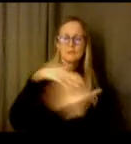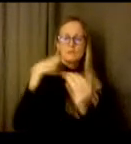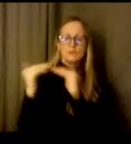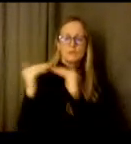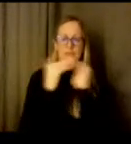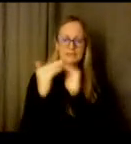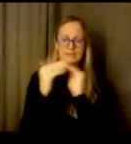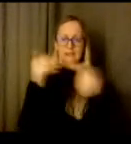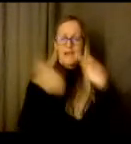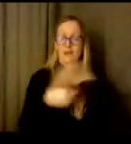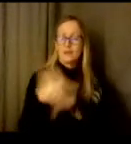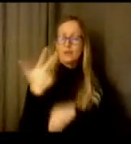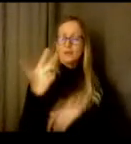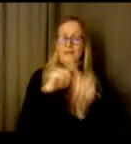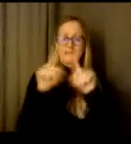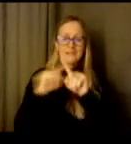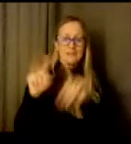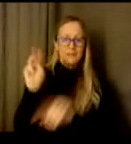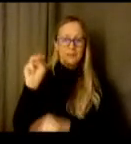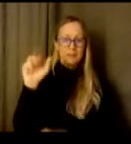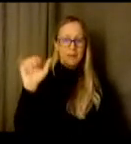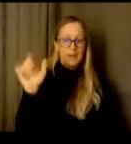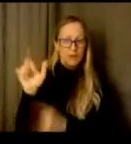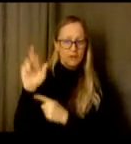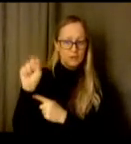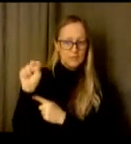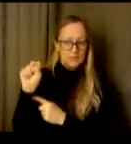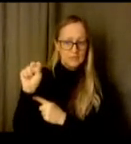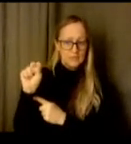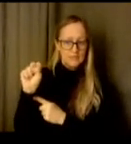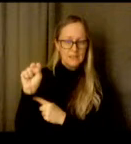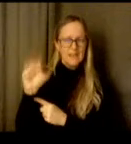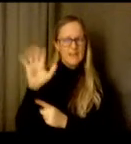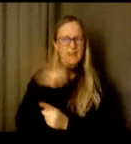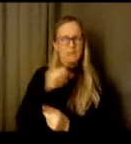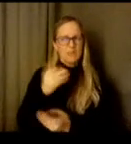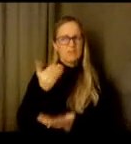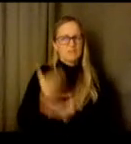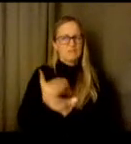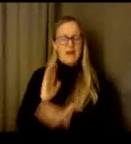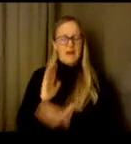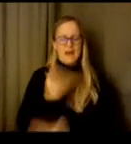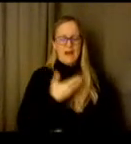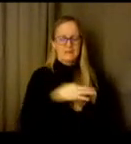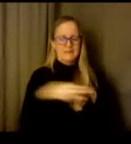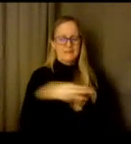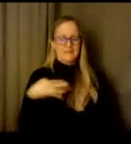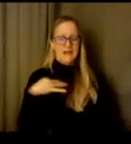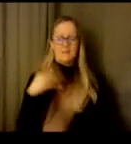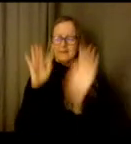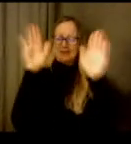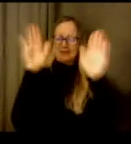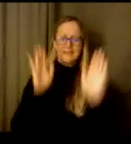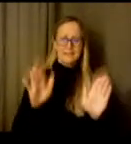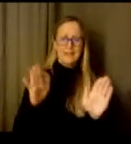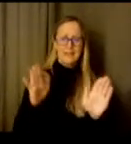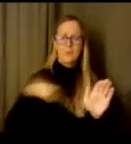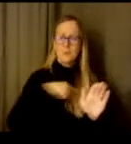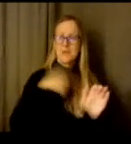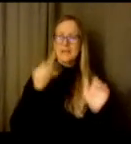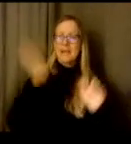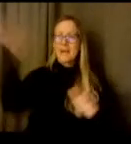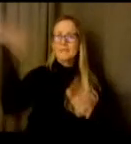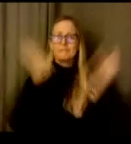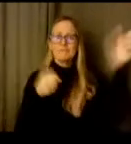It's testament to the overall strength and excellence of our staff that we can fill these positions with such high caliber